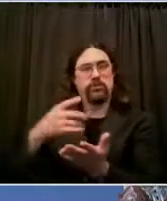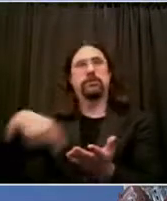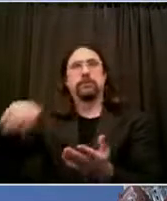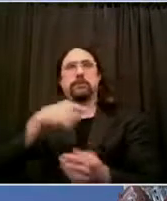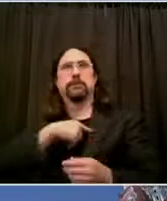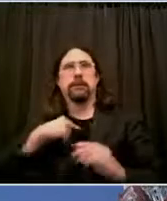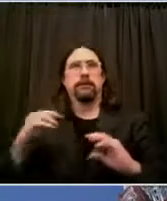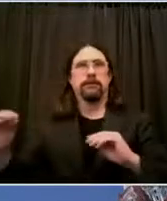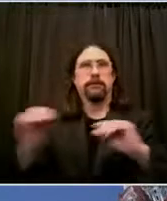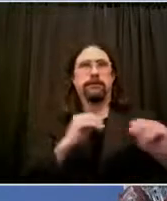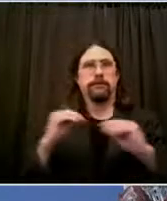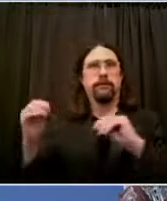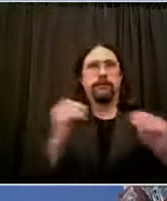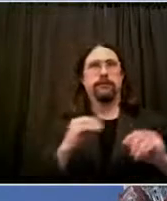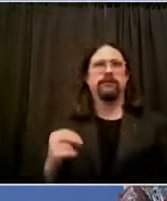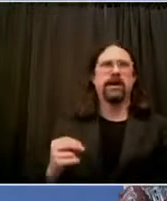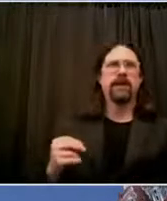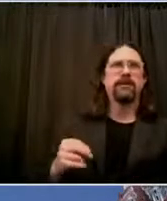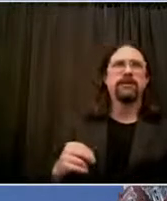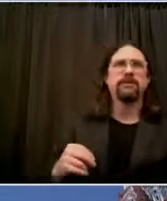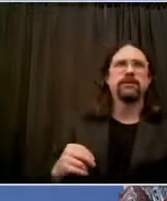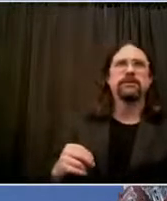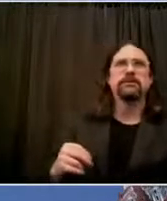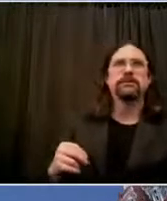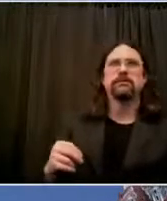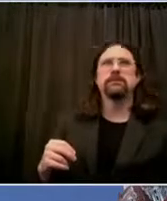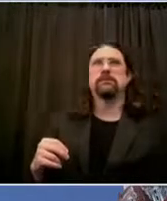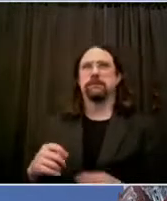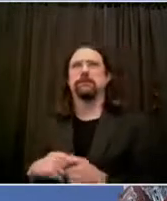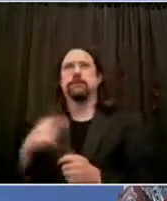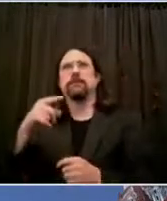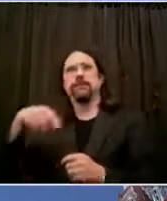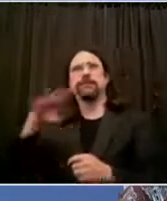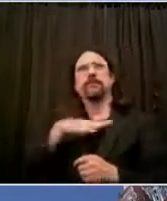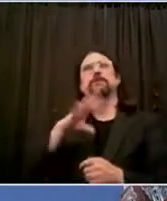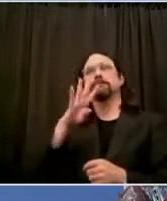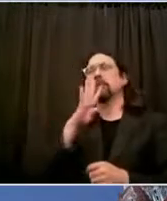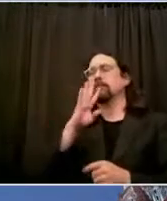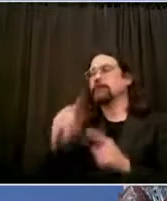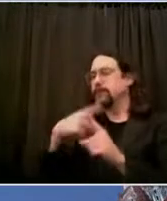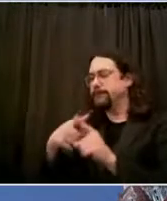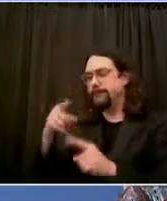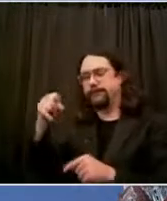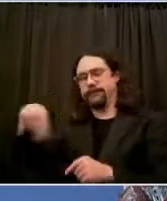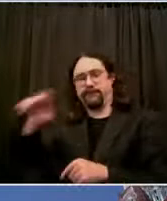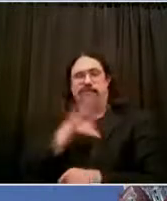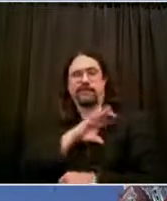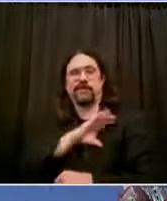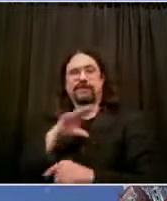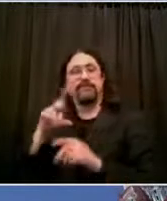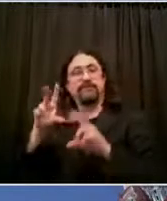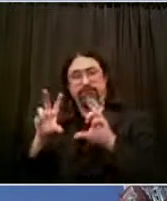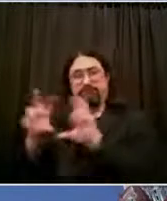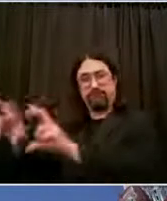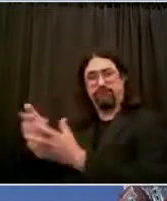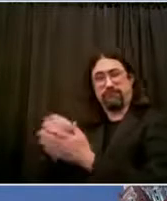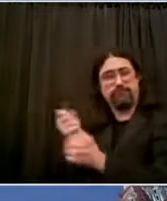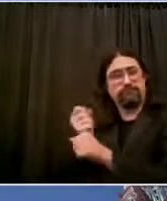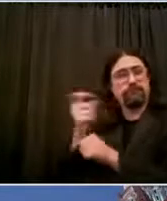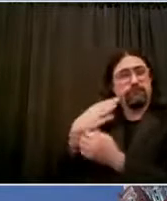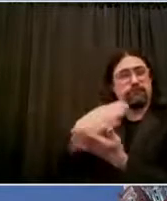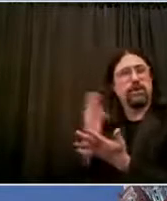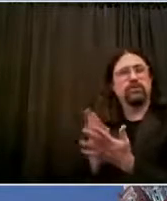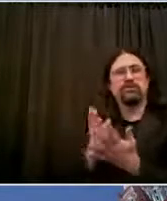civilians forward wherever possible, a way that improves the level of peace and understanding in this community